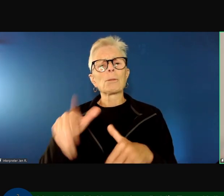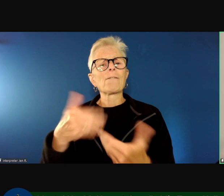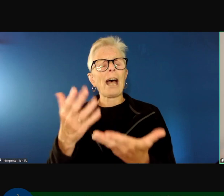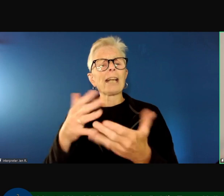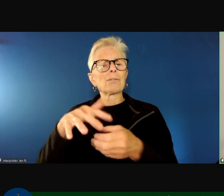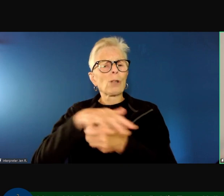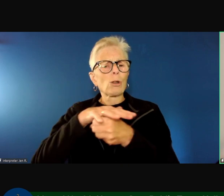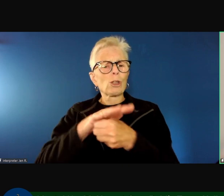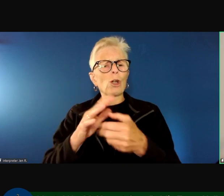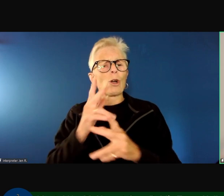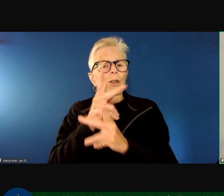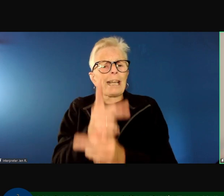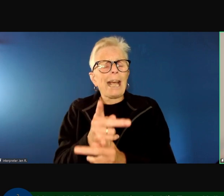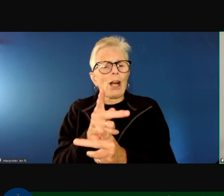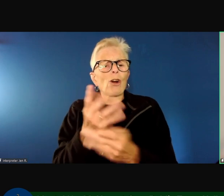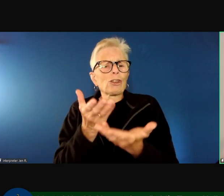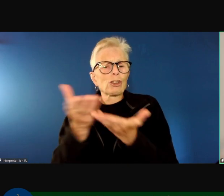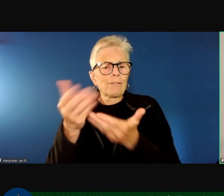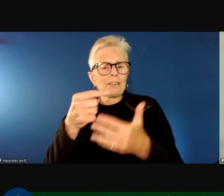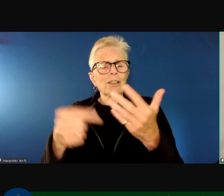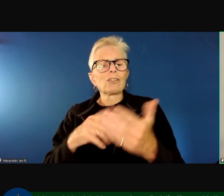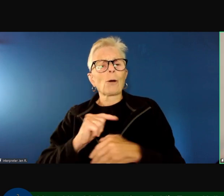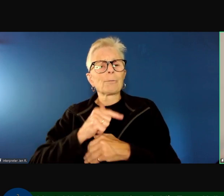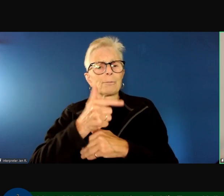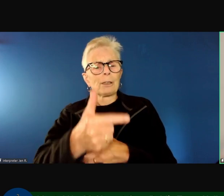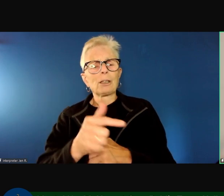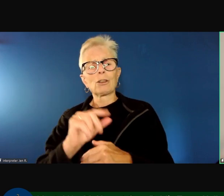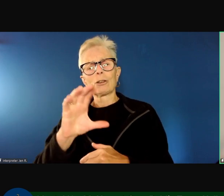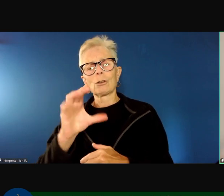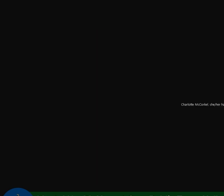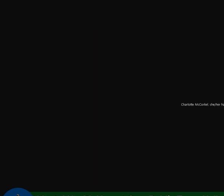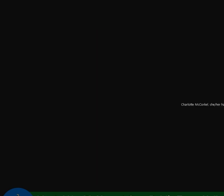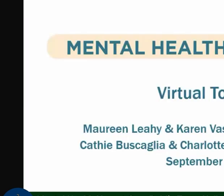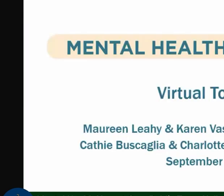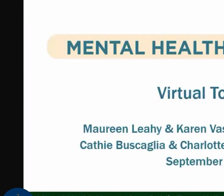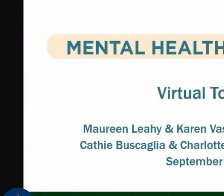And I'm glad to turn it back over to Charlotte and Maureen.